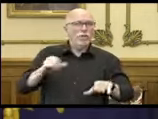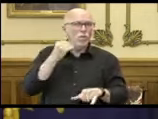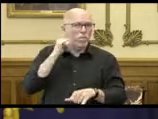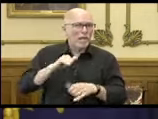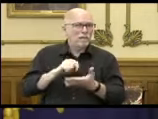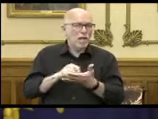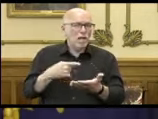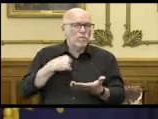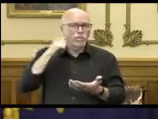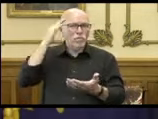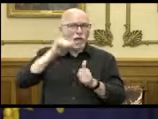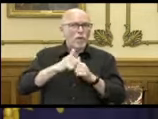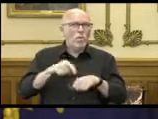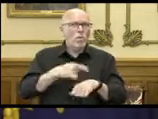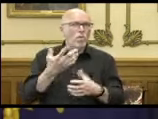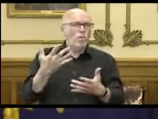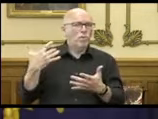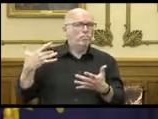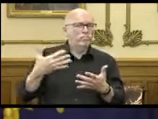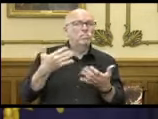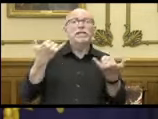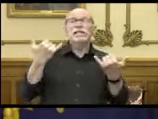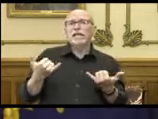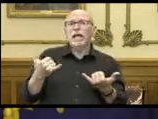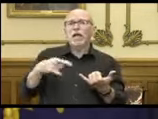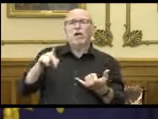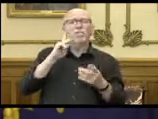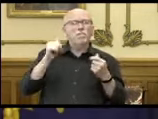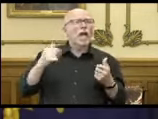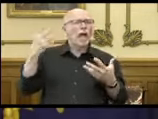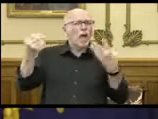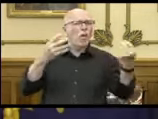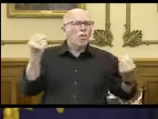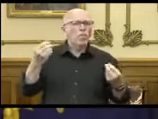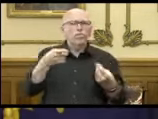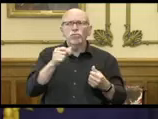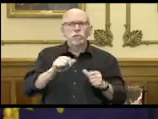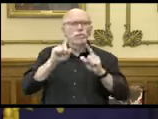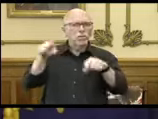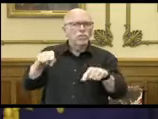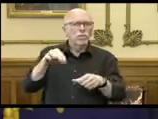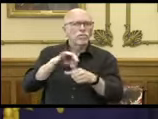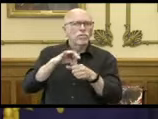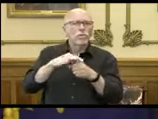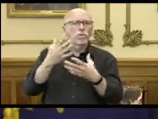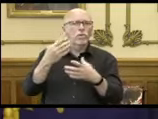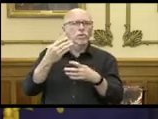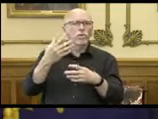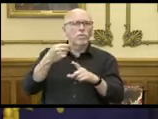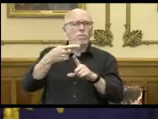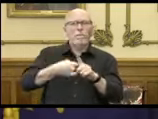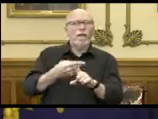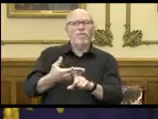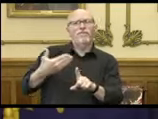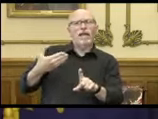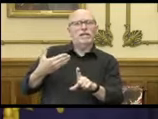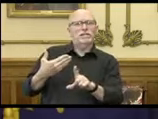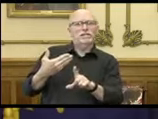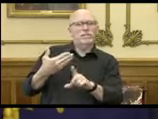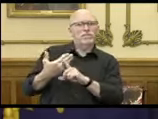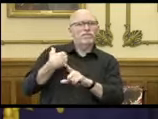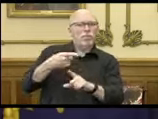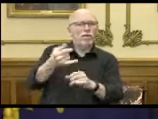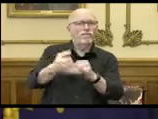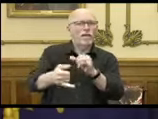at home or hunkered down. Now Hoosiers can go out. Now you can vote almost a month in advance from that final